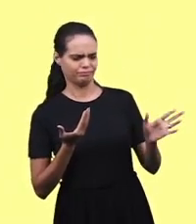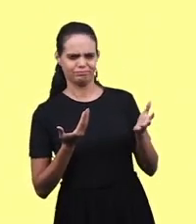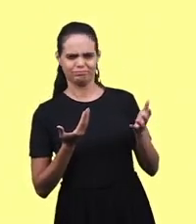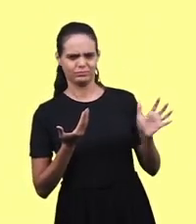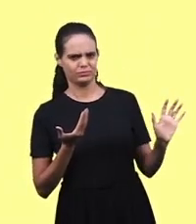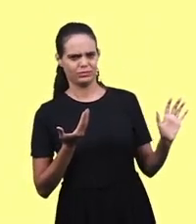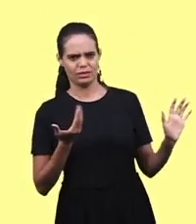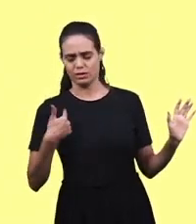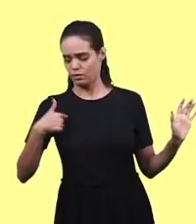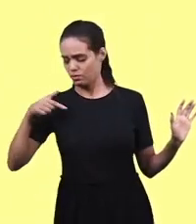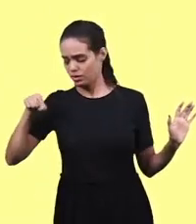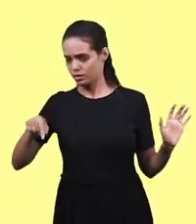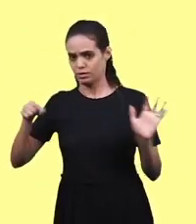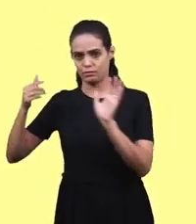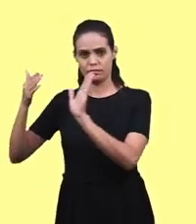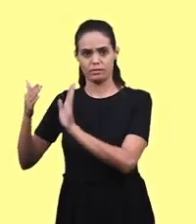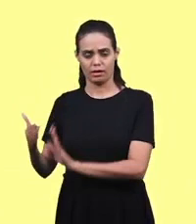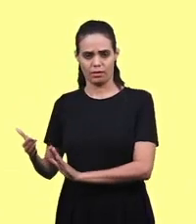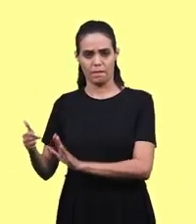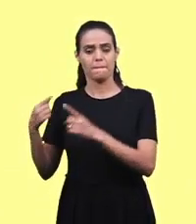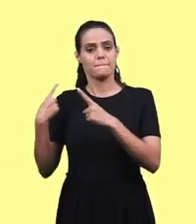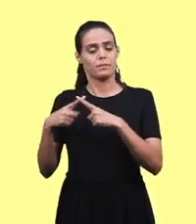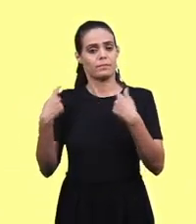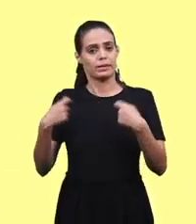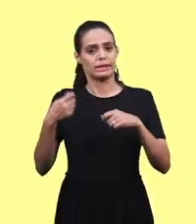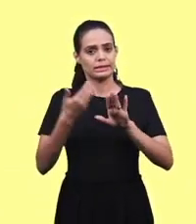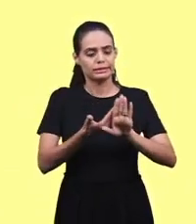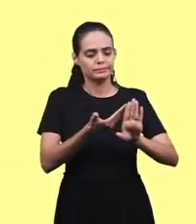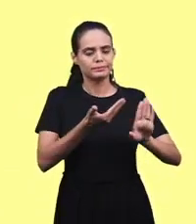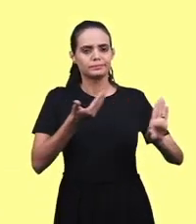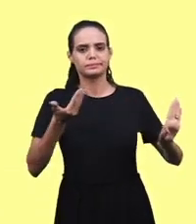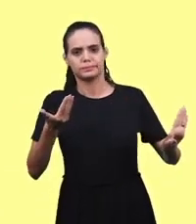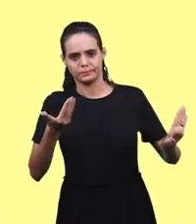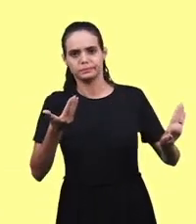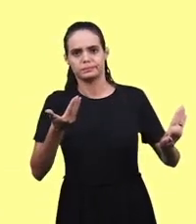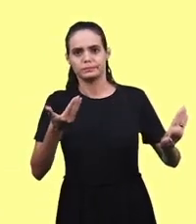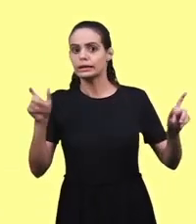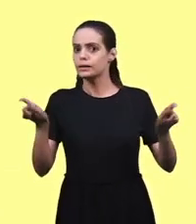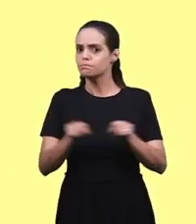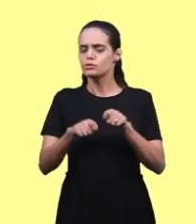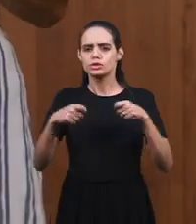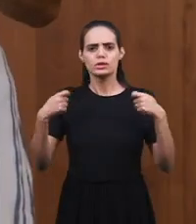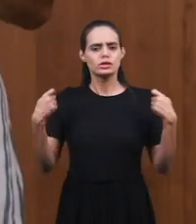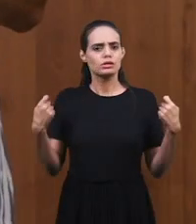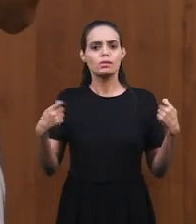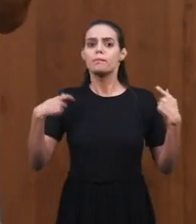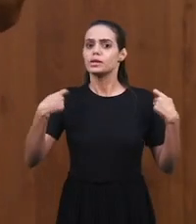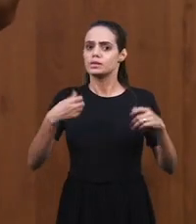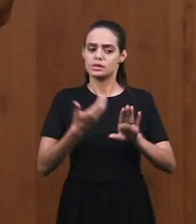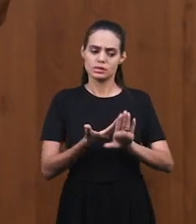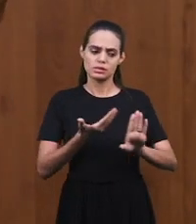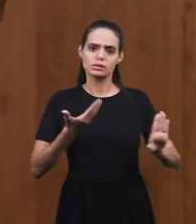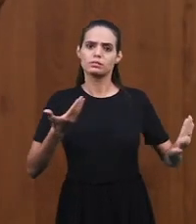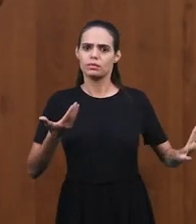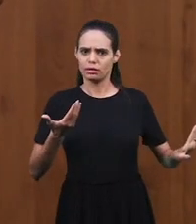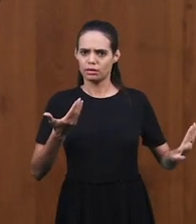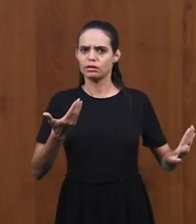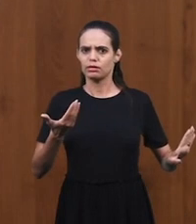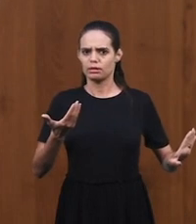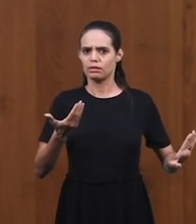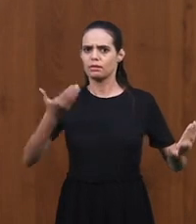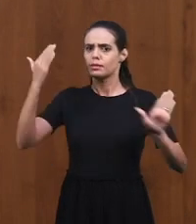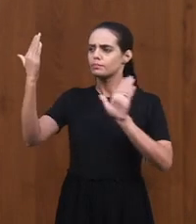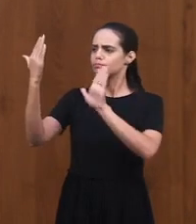sanctification, it's impossible to please the Lord. We won't see the Lord if we don't sanctify ourselves.